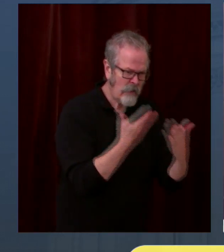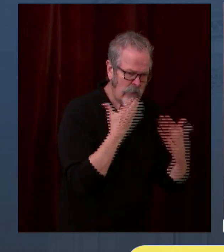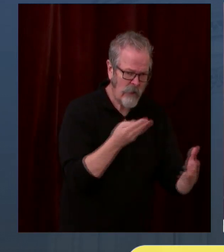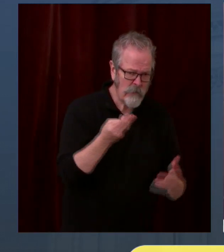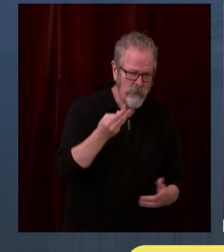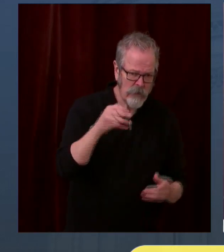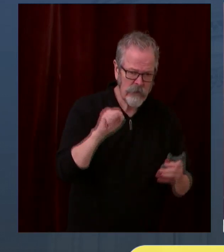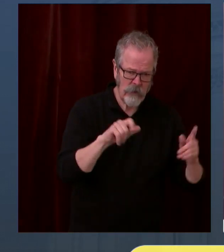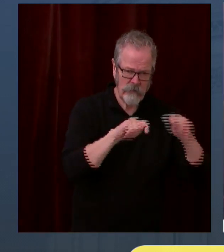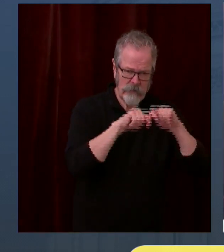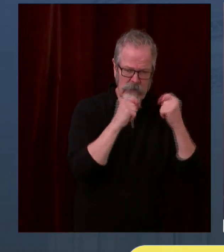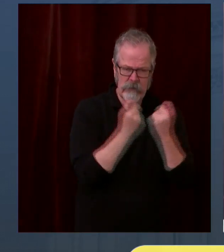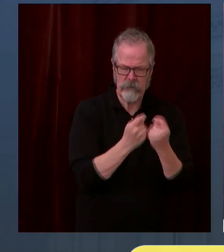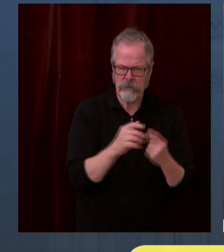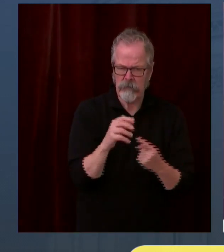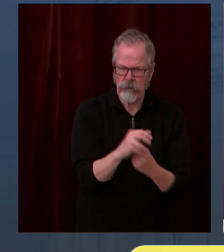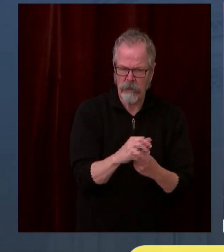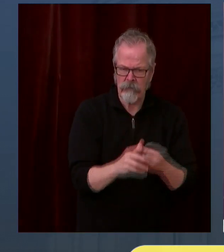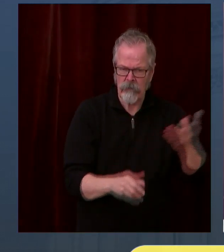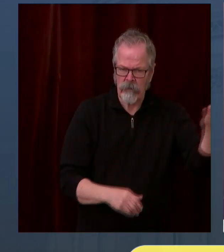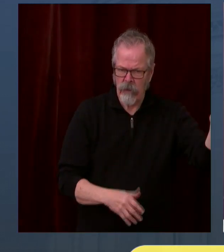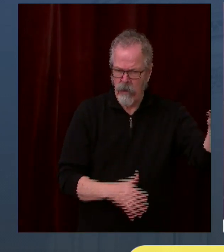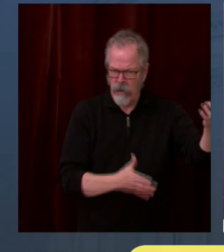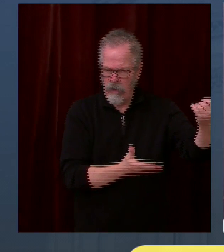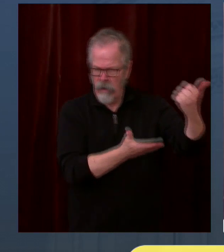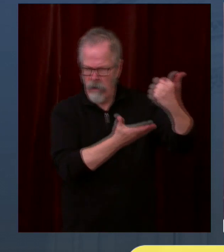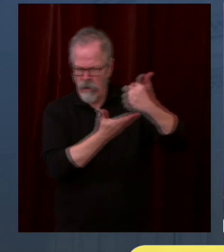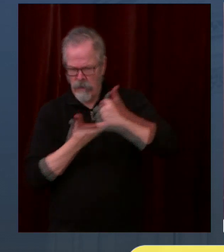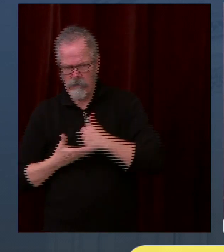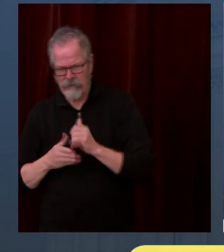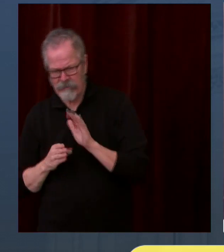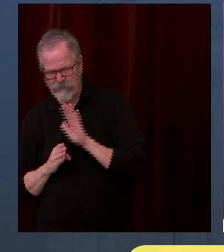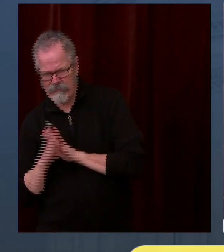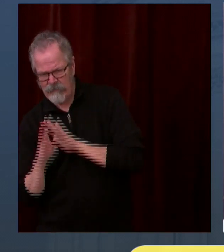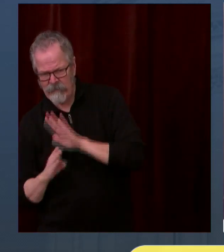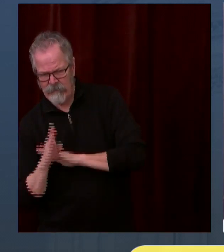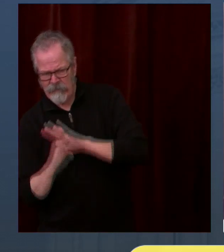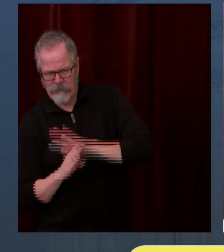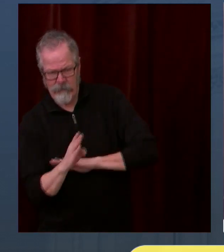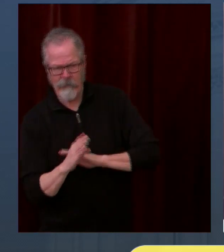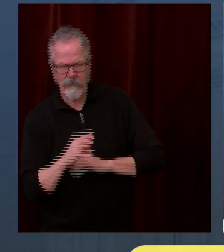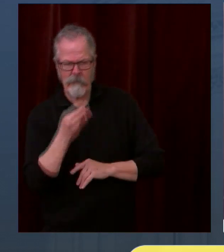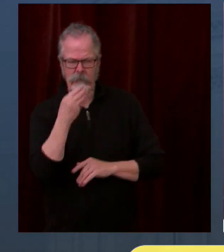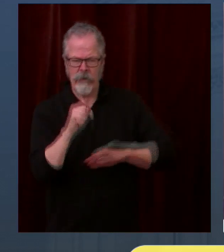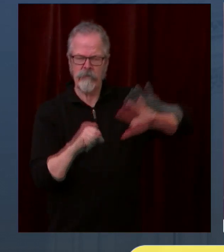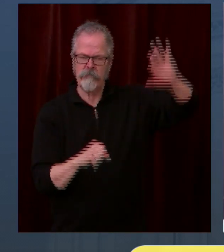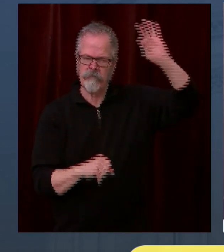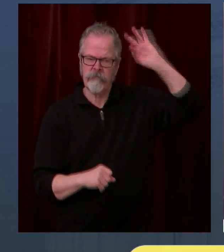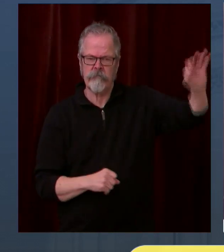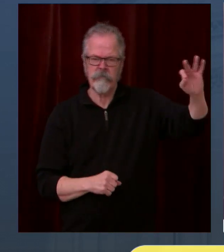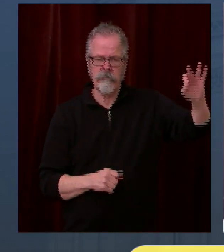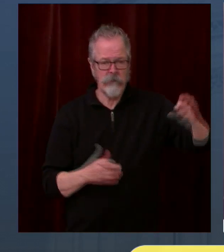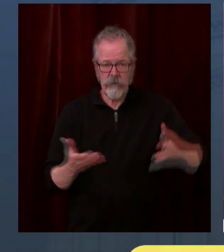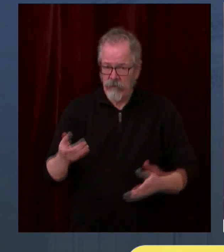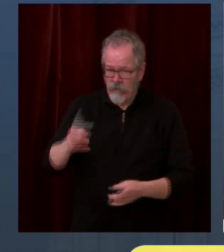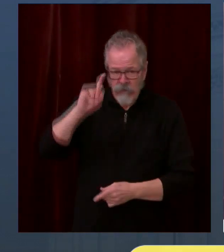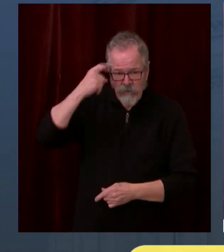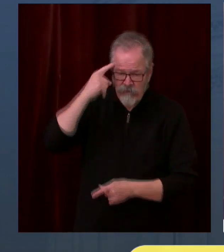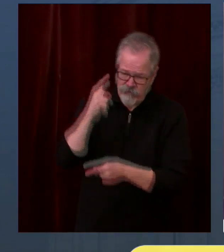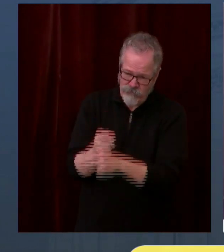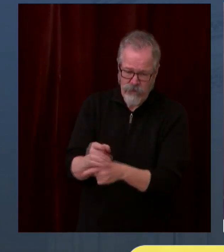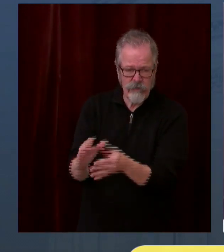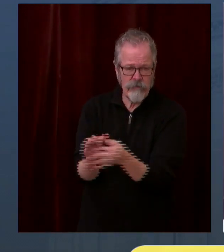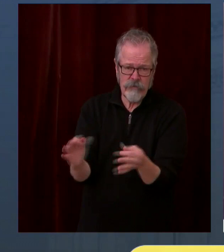Governor mentioned, we've got this this real energy and this high tech abilities in the state of Washington.